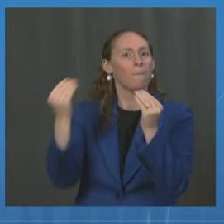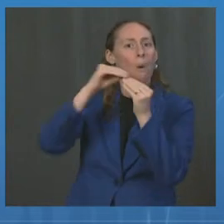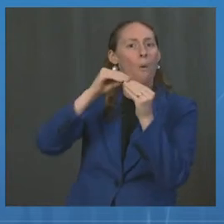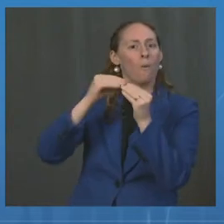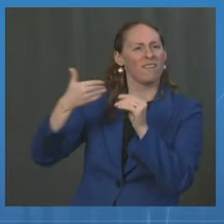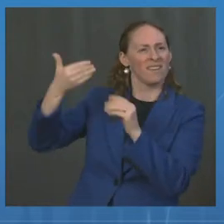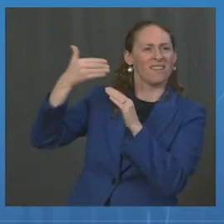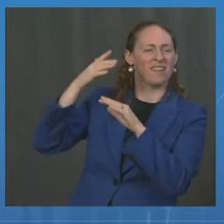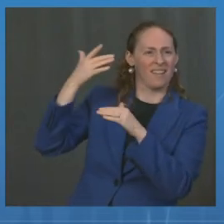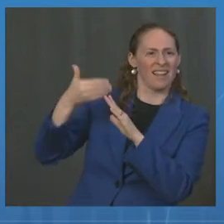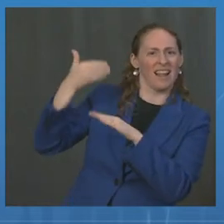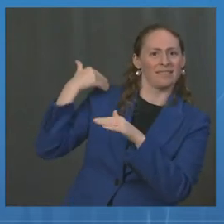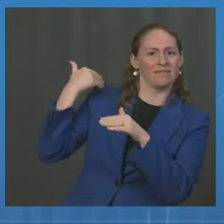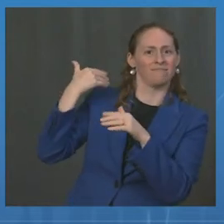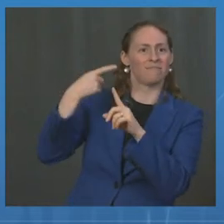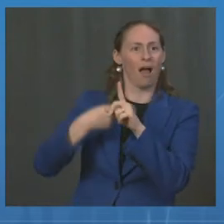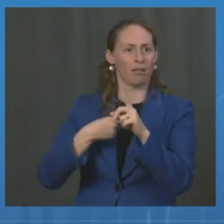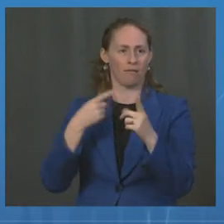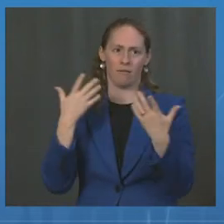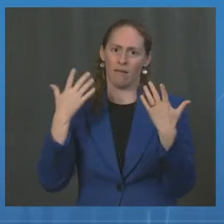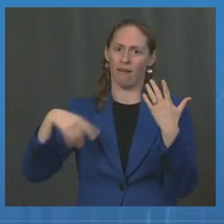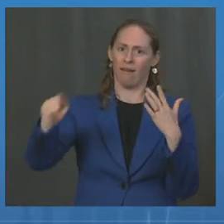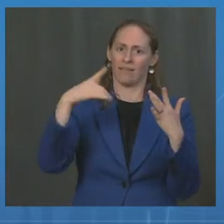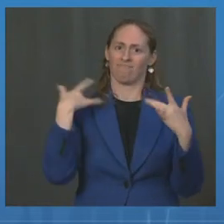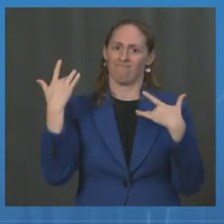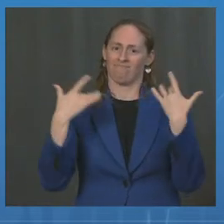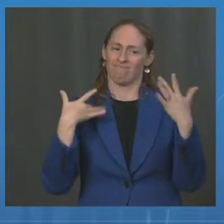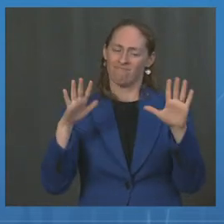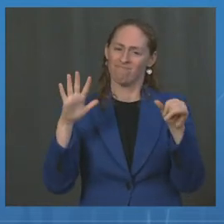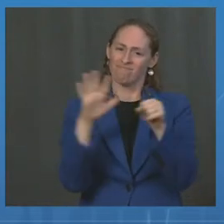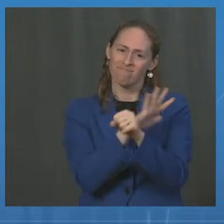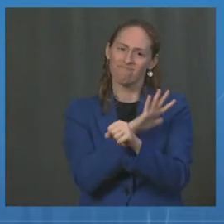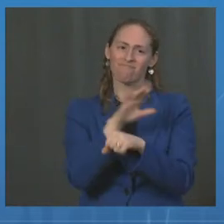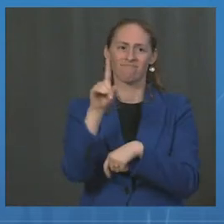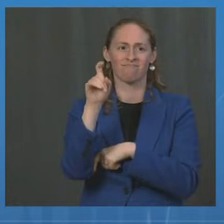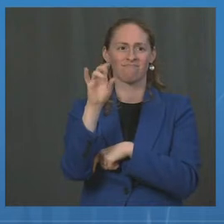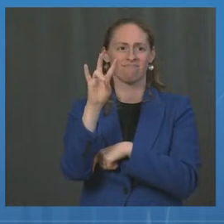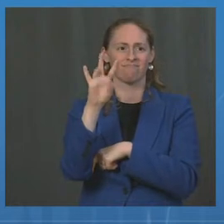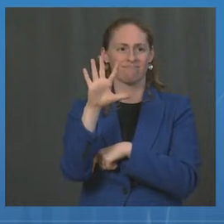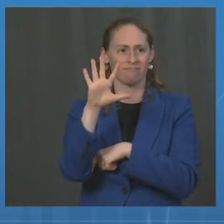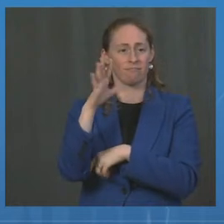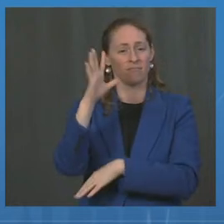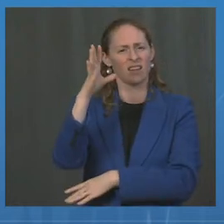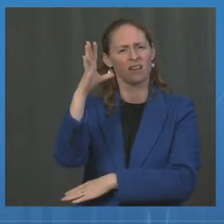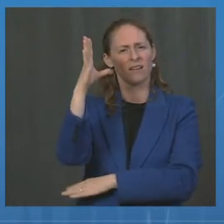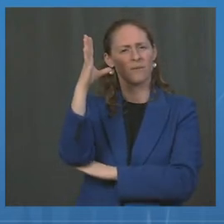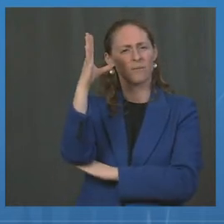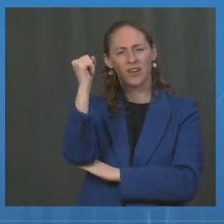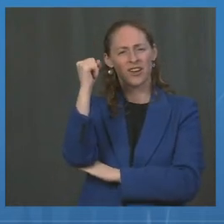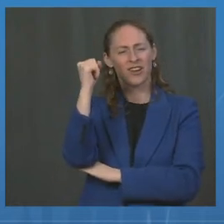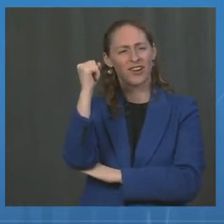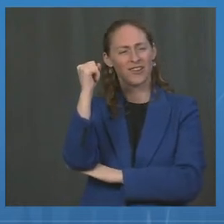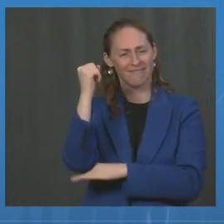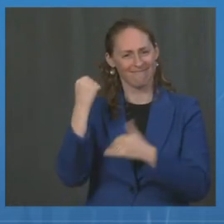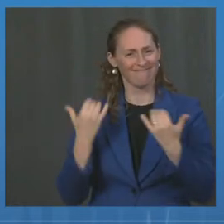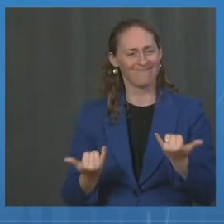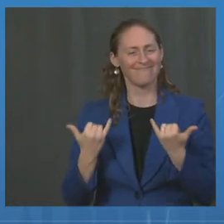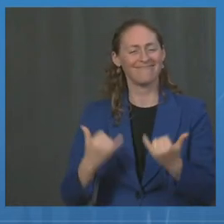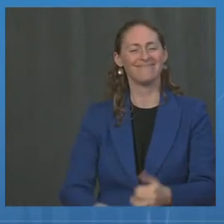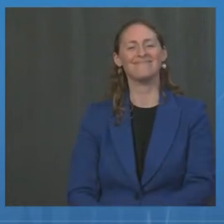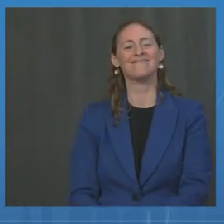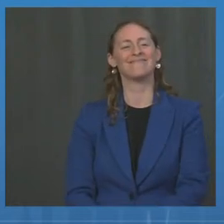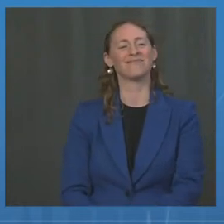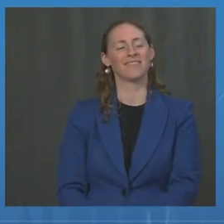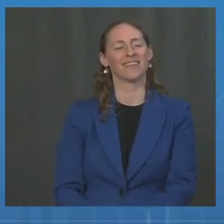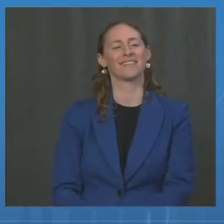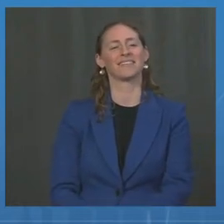Americans. That's a major milestone in our vaccination effort. We are laser focused on getting